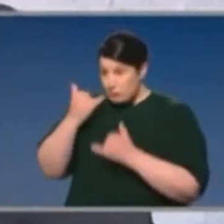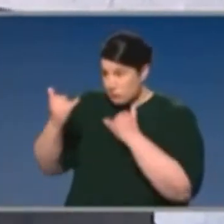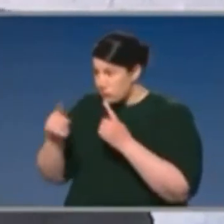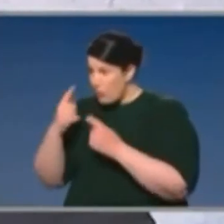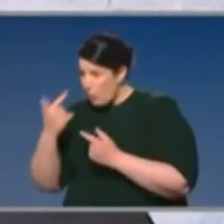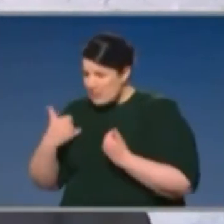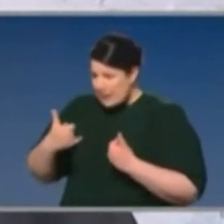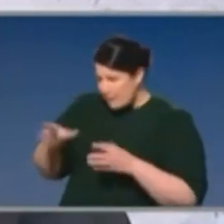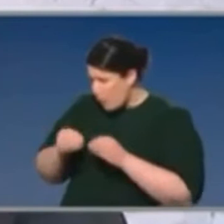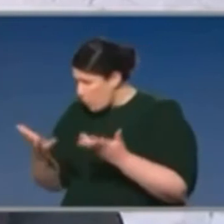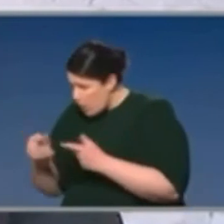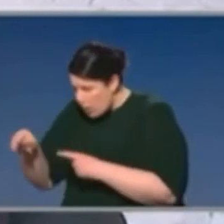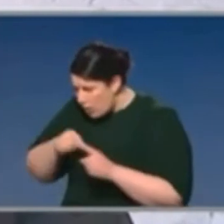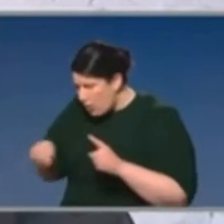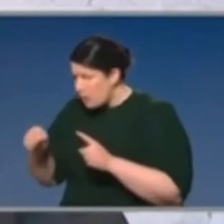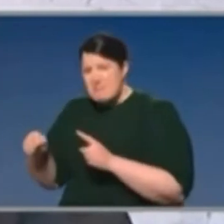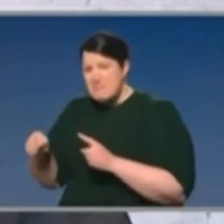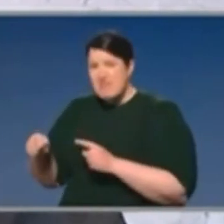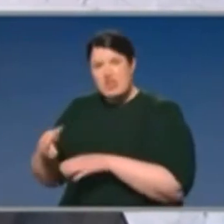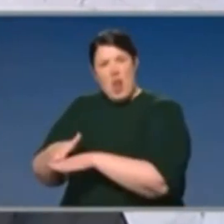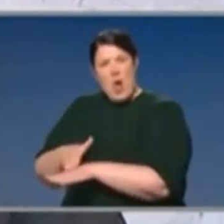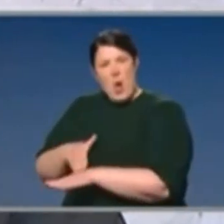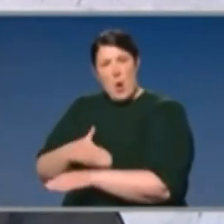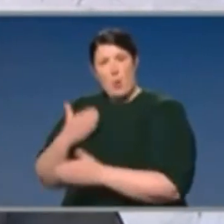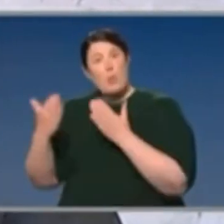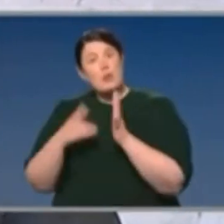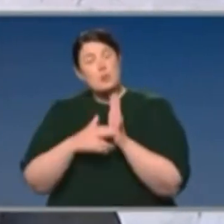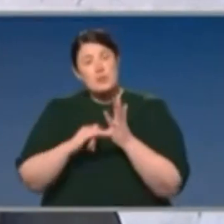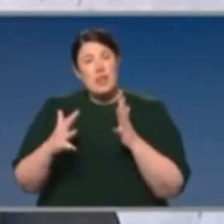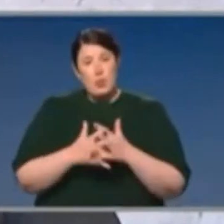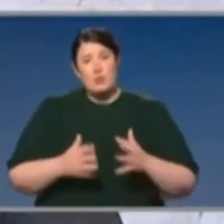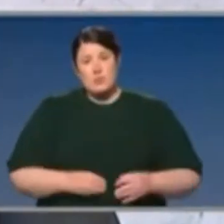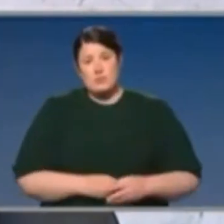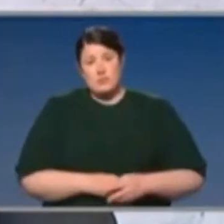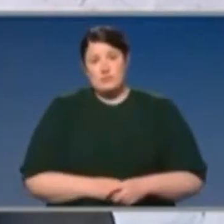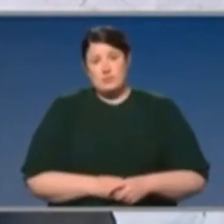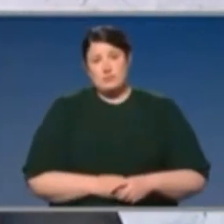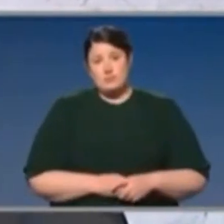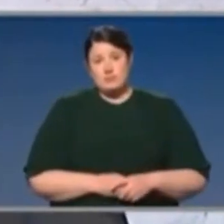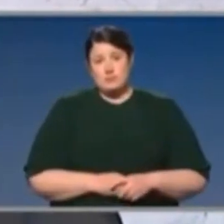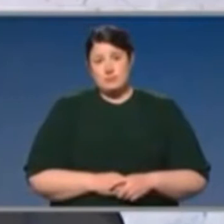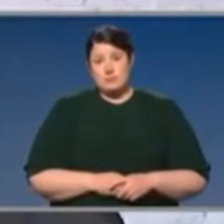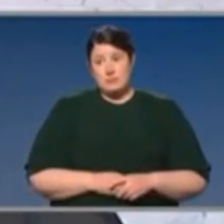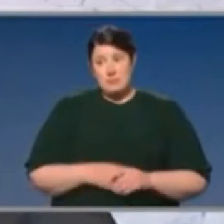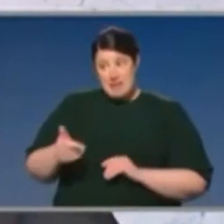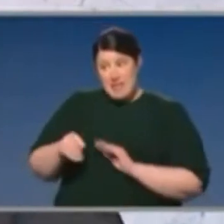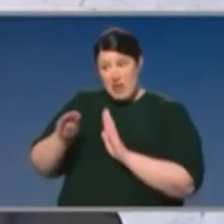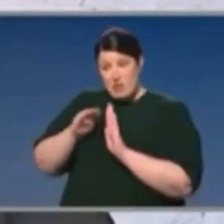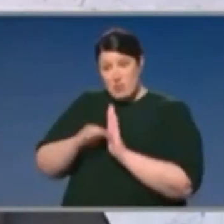with the measures they've set out? To what extent would those restrictions be otherwise